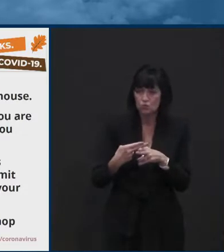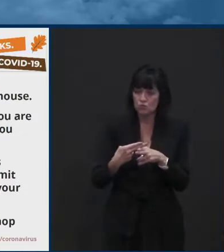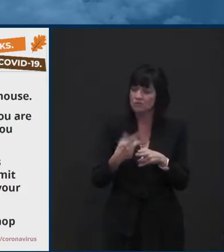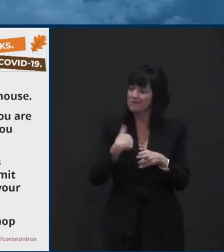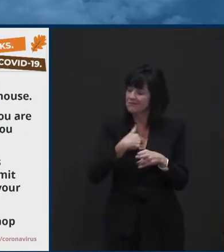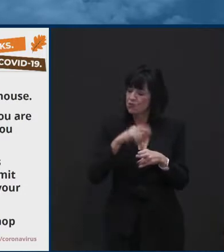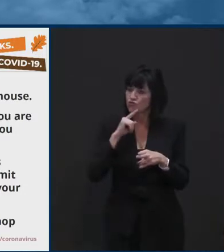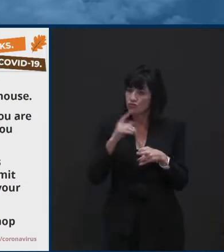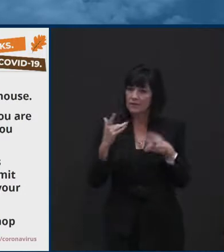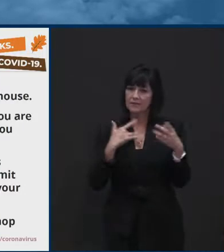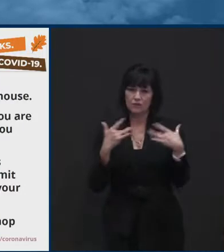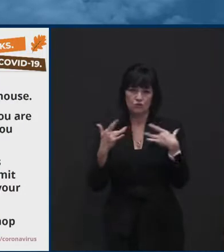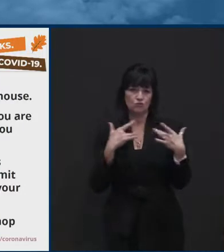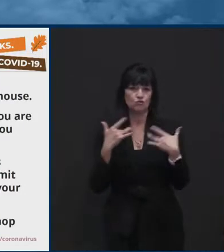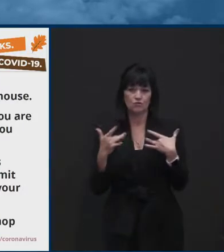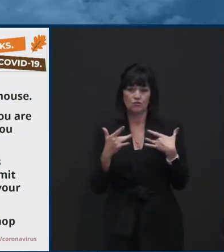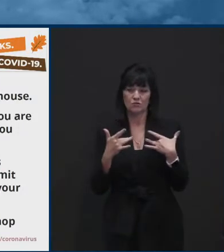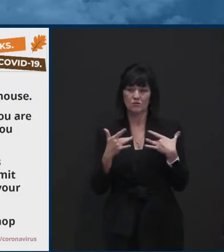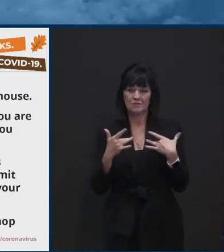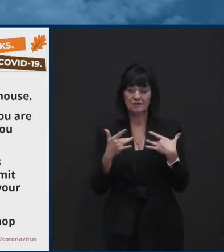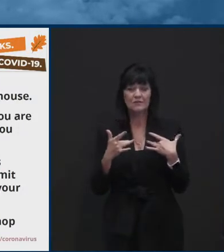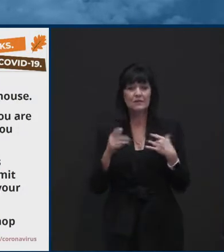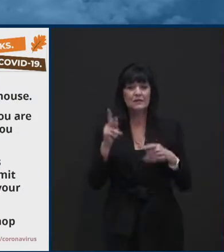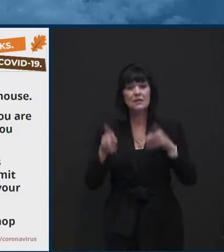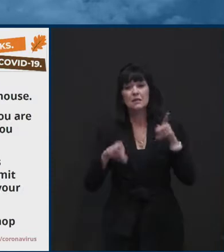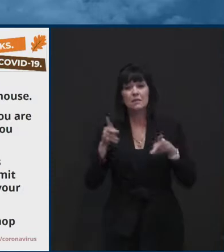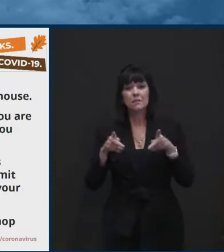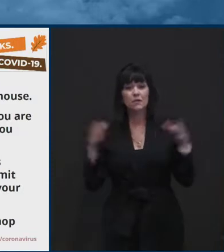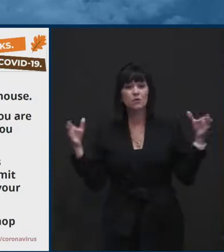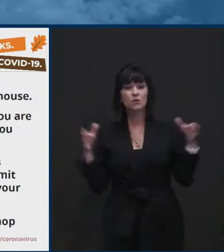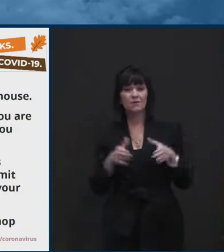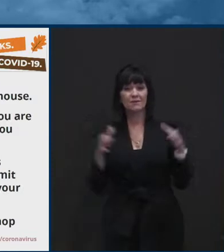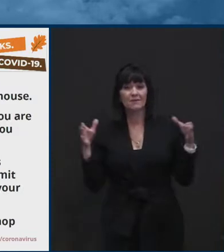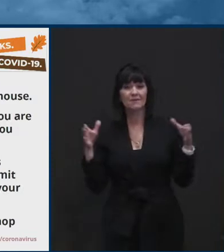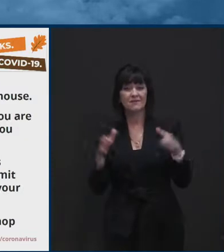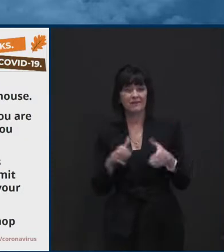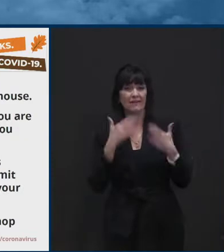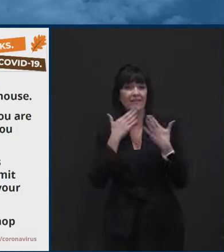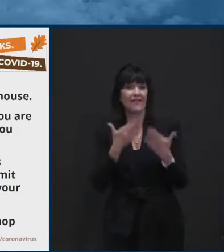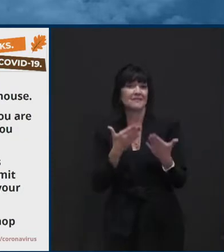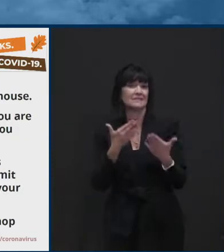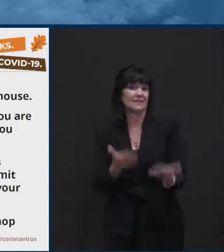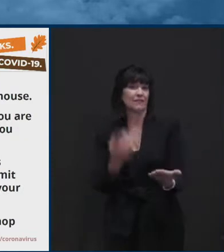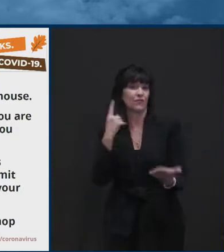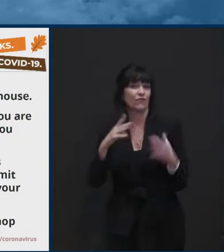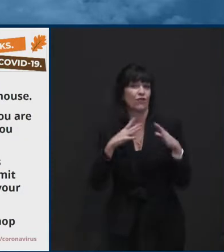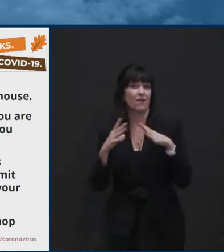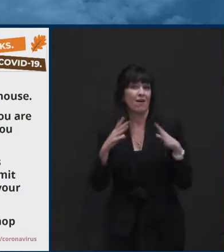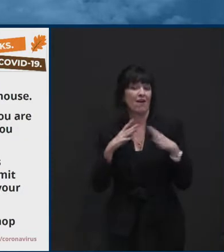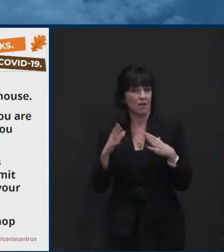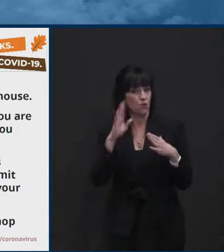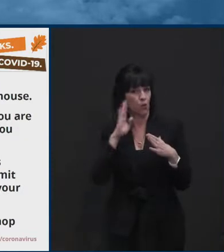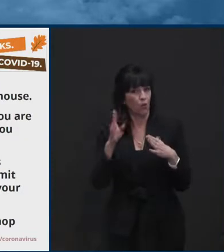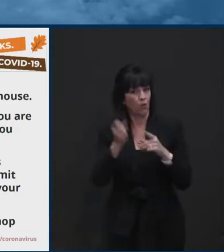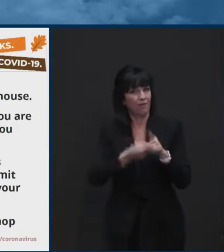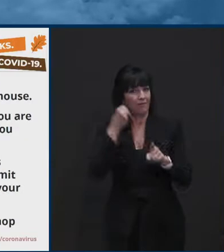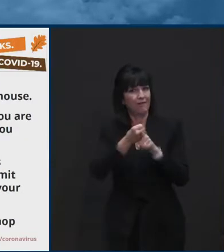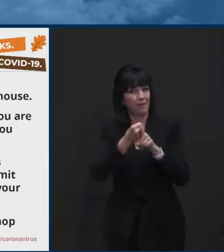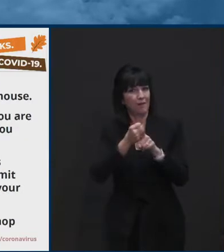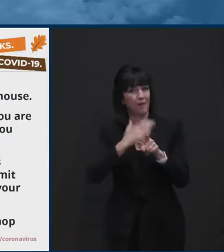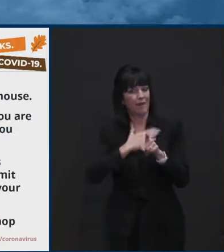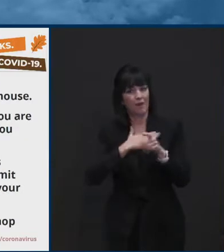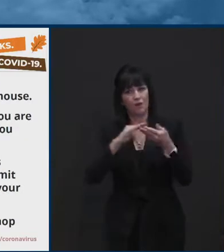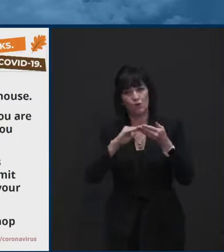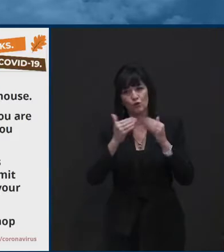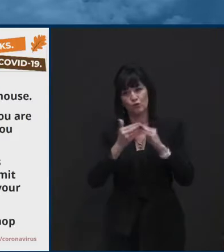social gatherings, uh, related to Thanksgiving are going to have on our overall spread in Delaware, um, and the impact of